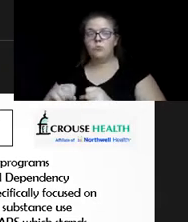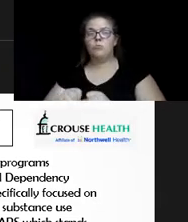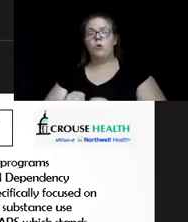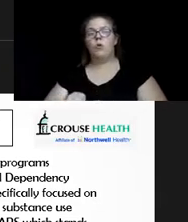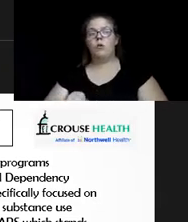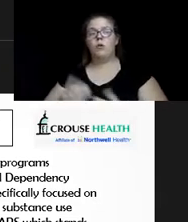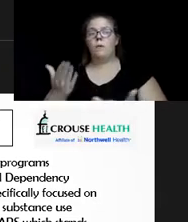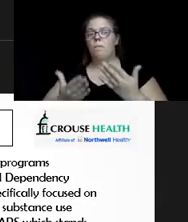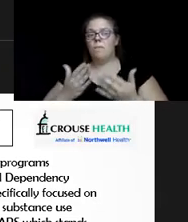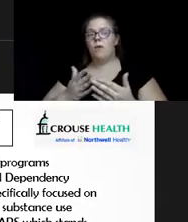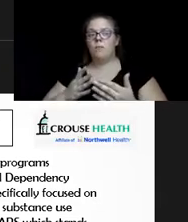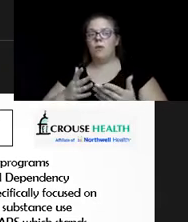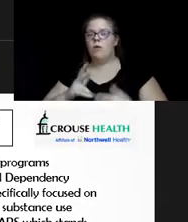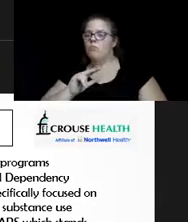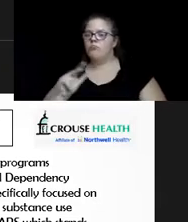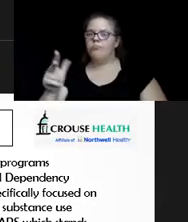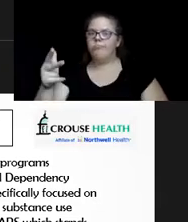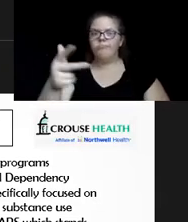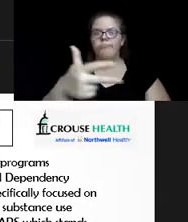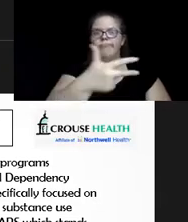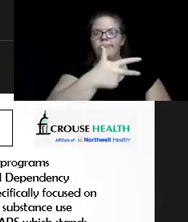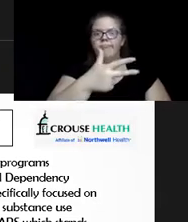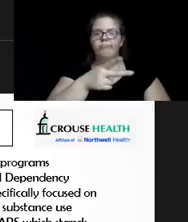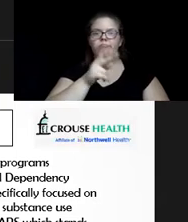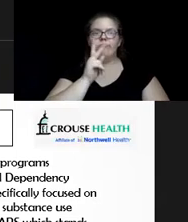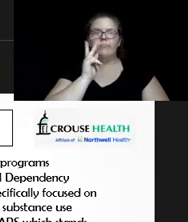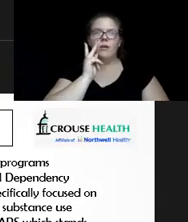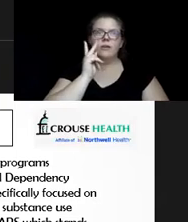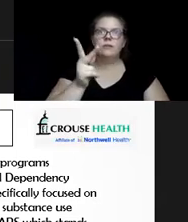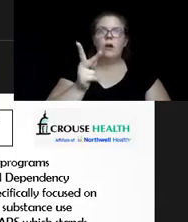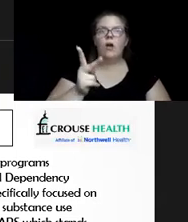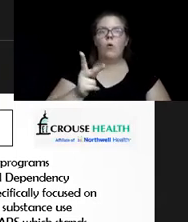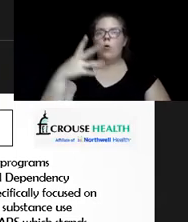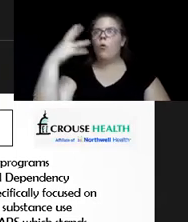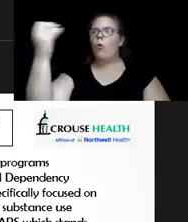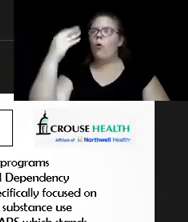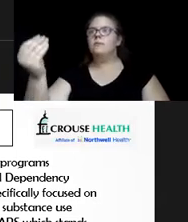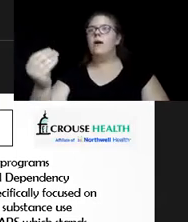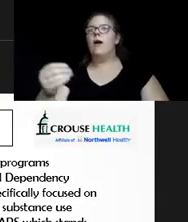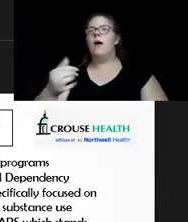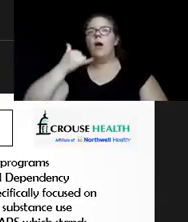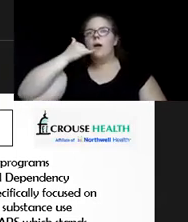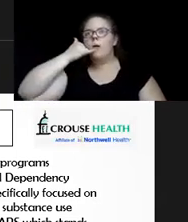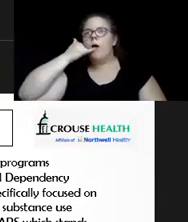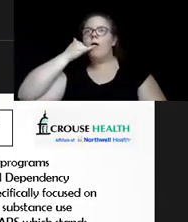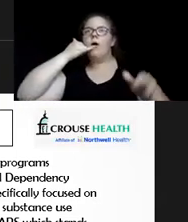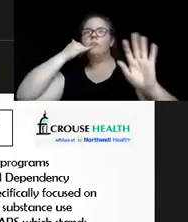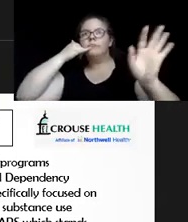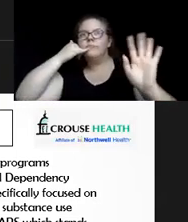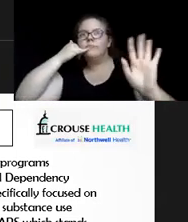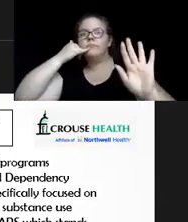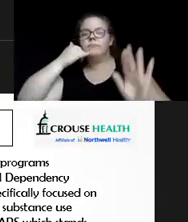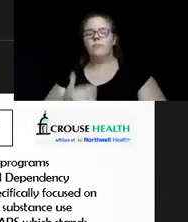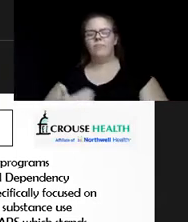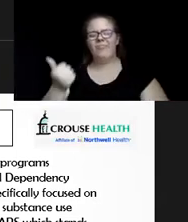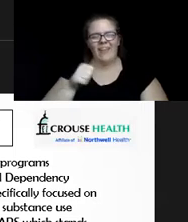go drive through with their parents' house every now and then, or sometimes go outside the house and wait by grandma or talk to them on the phone while they're looking at them. Anything